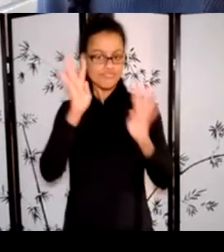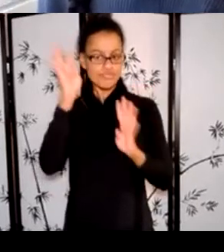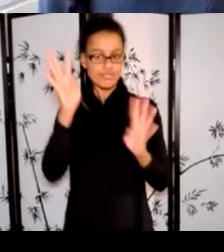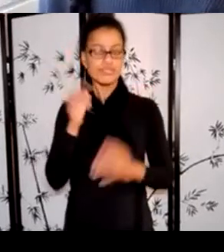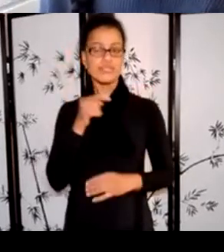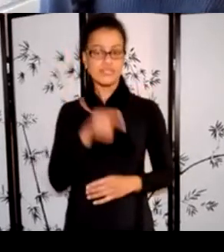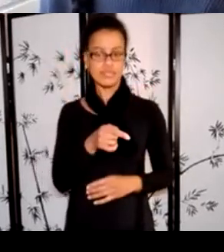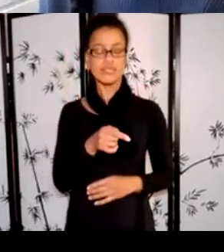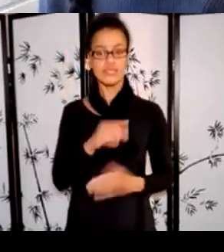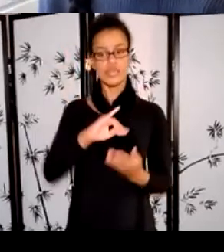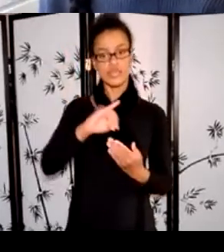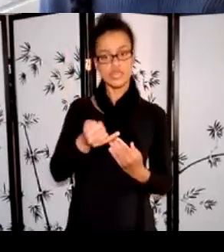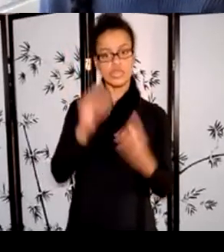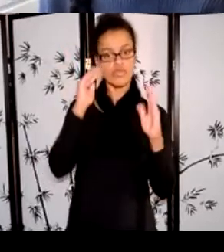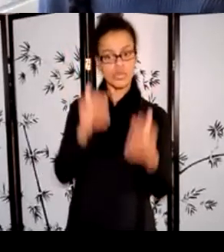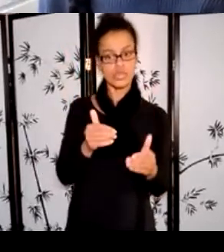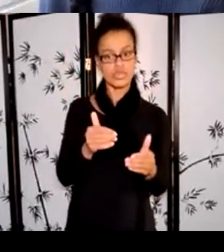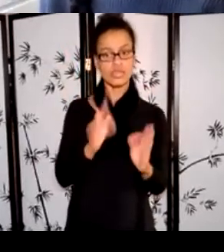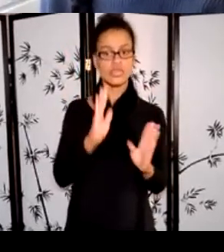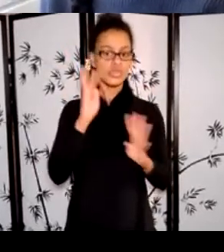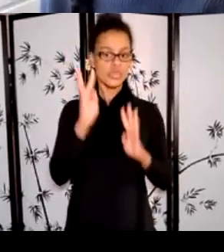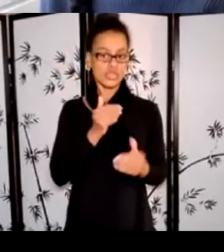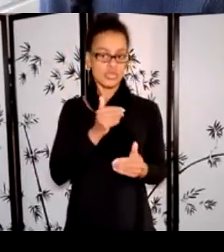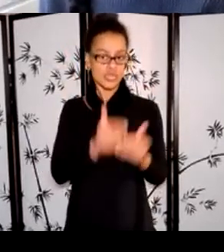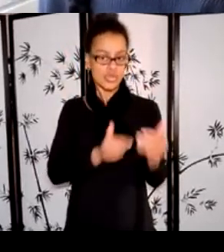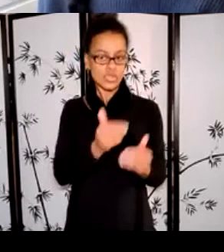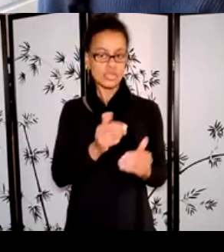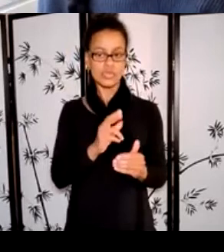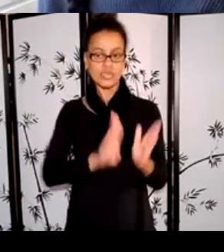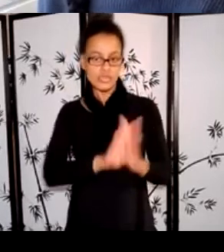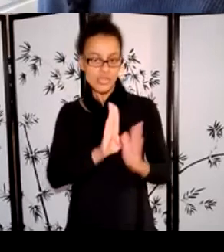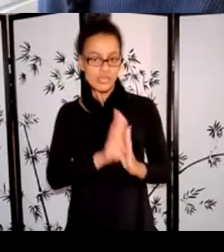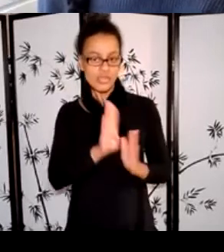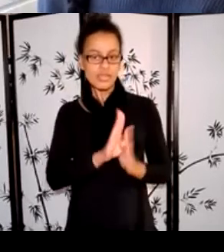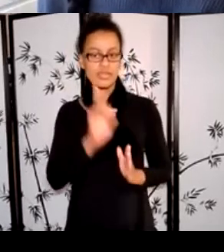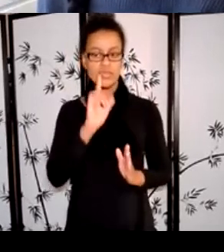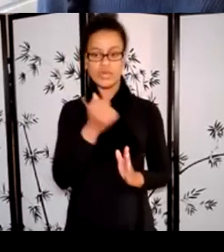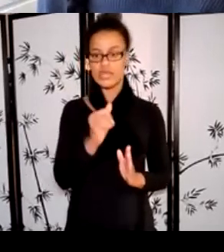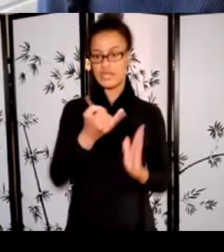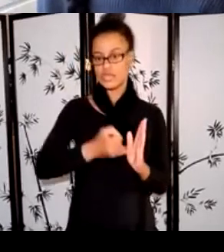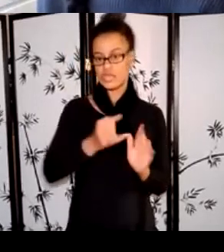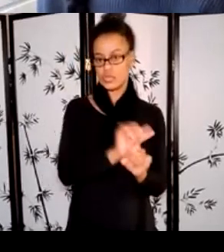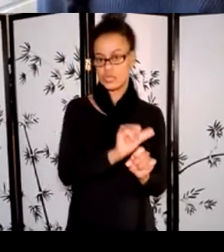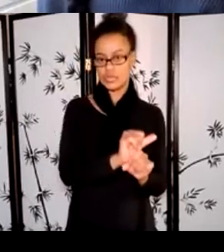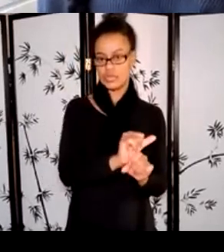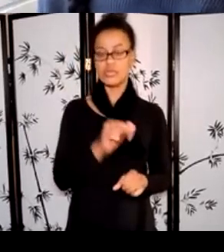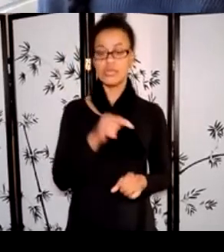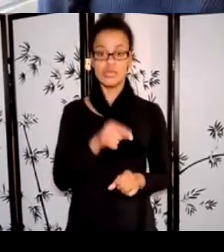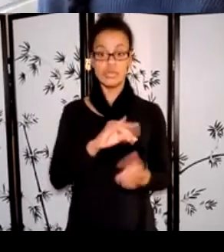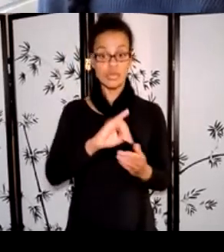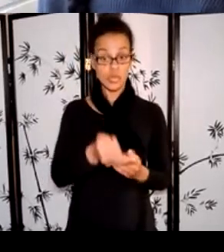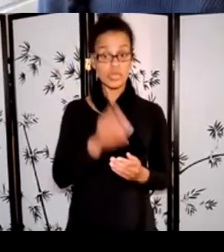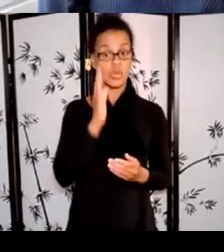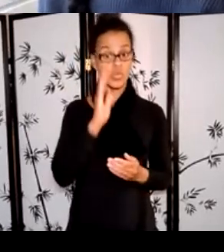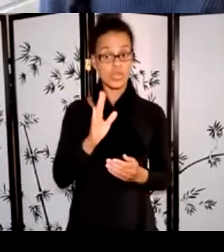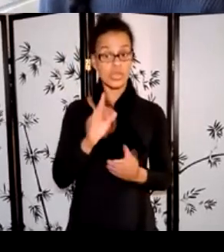on the creation, development, or research of an artistic work. This project will not result in something that will be